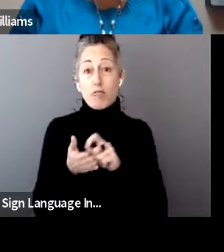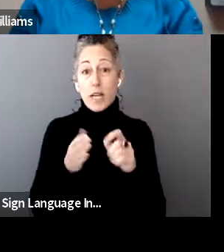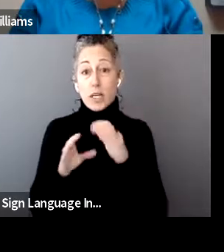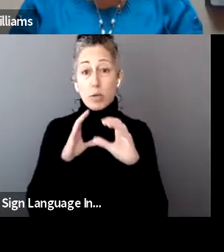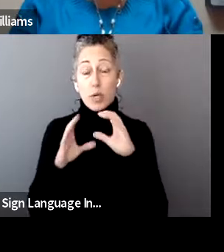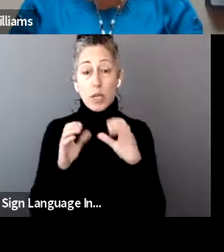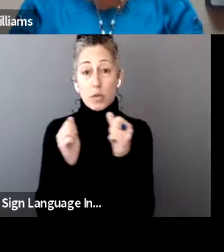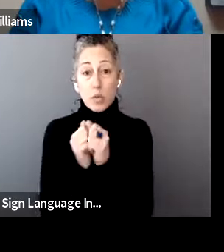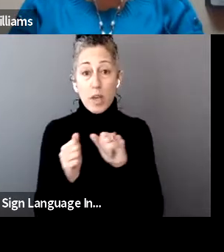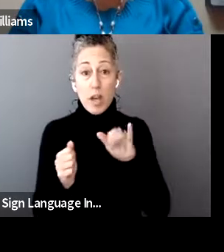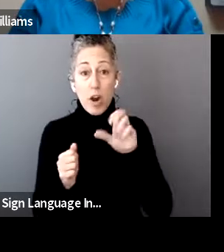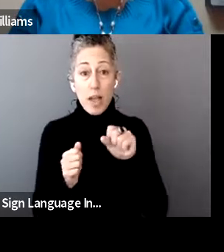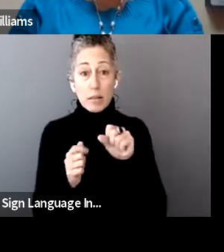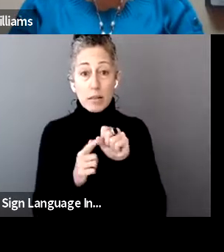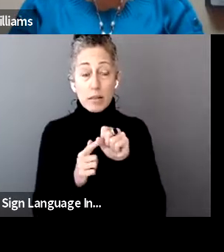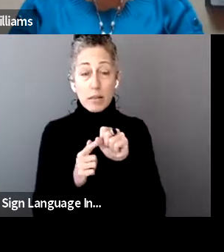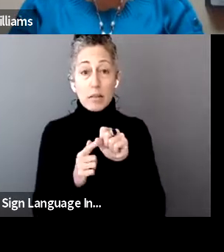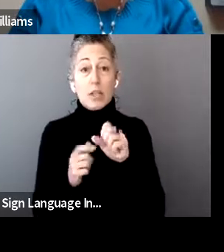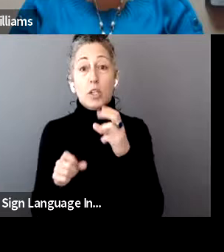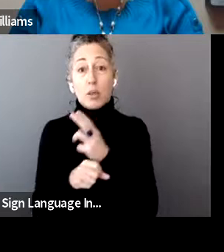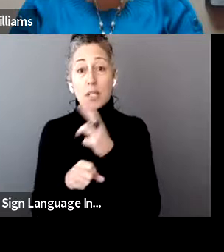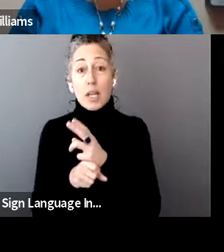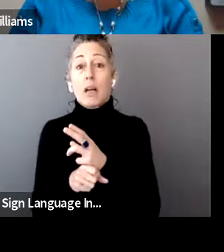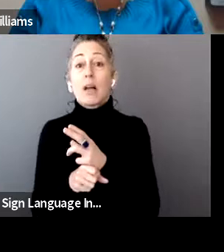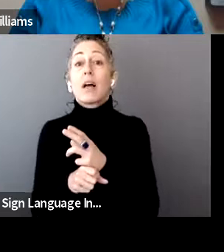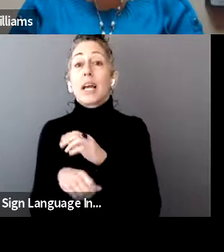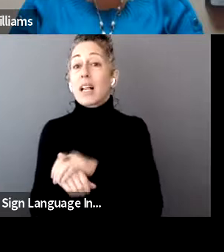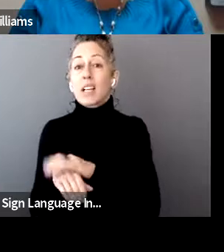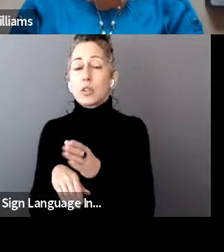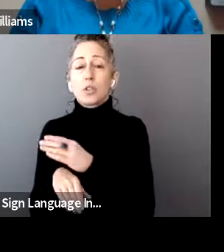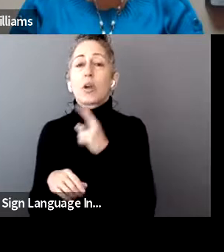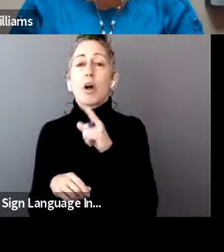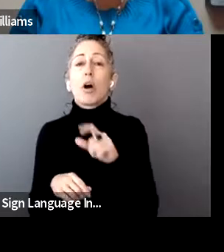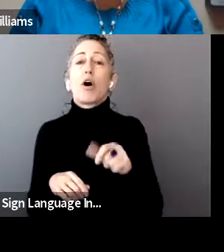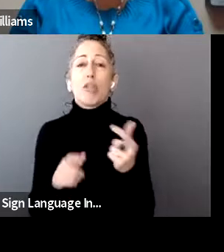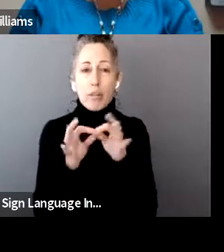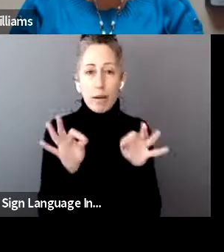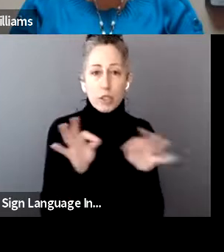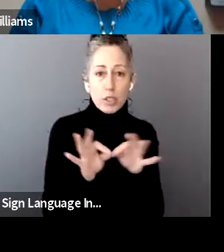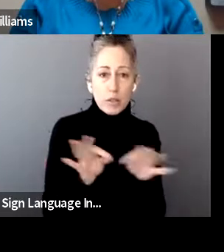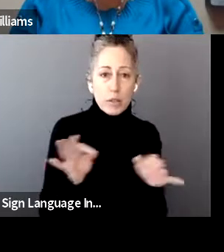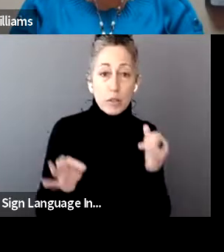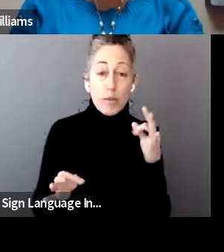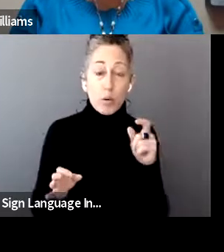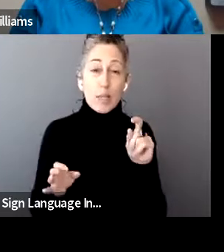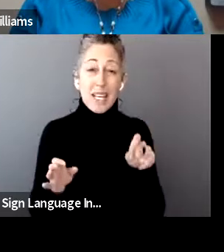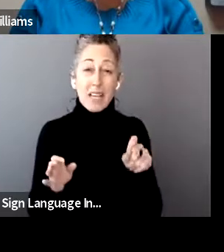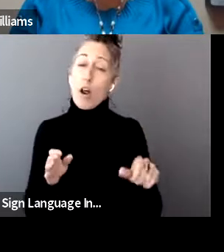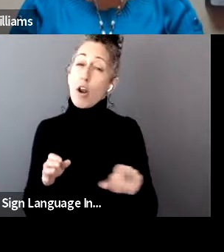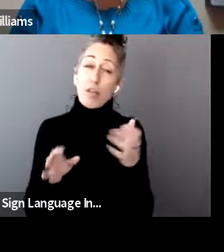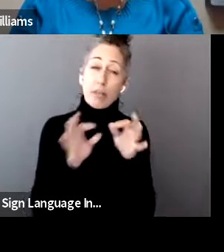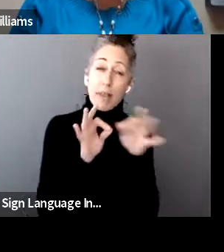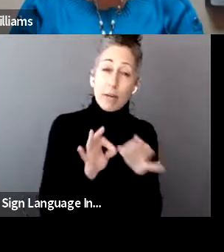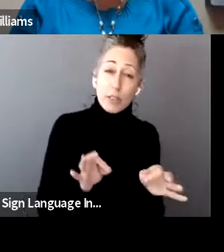the IRS in a language other than English. So you can find information about that on irs.gov and in the